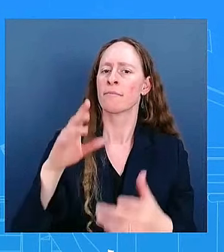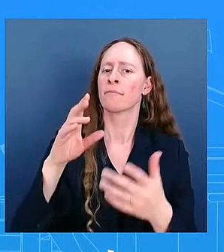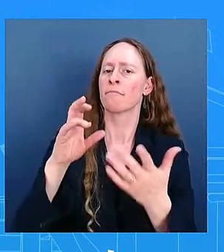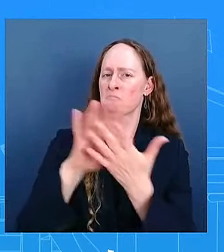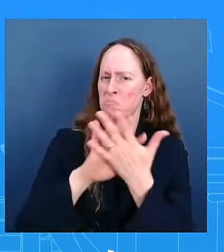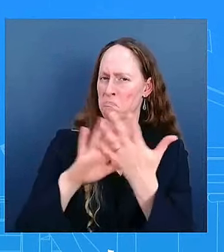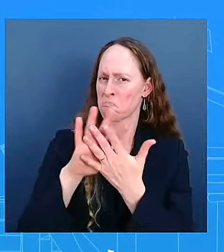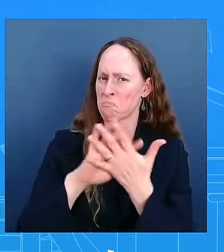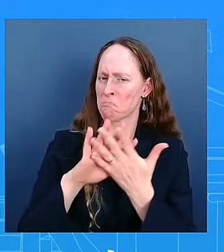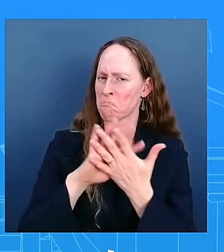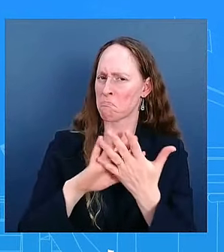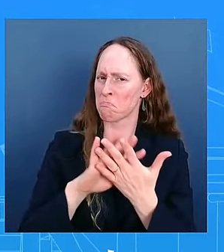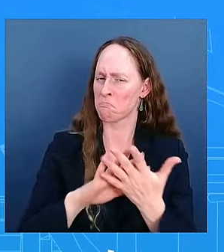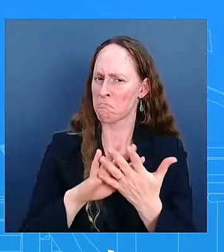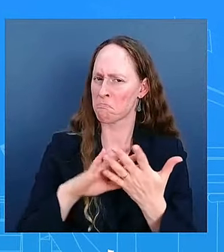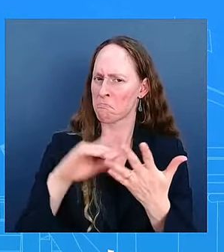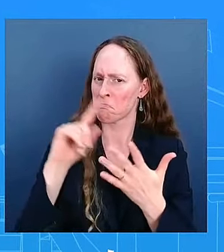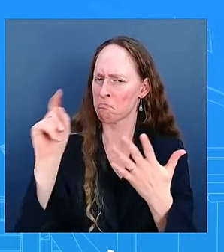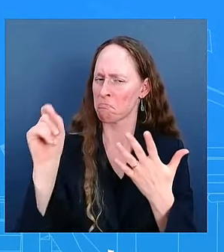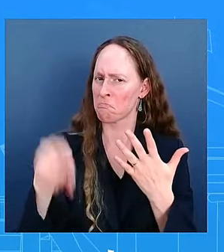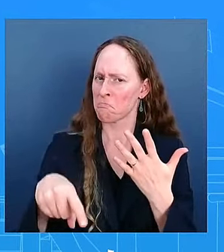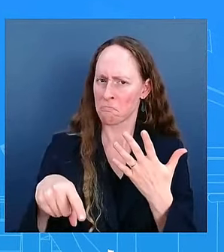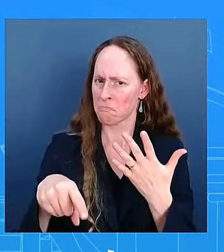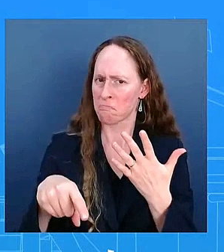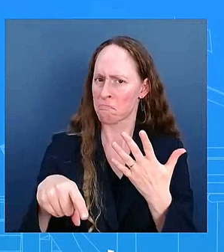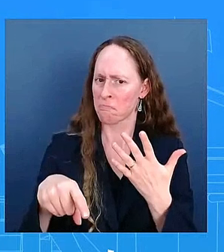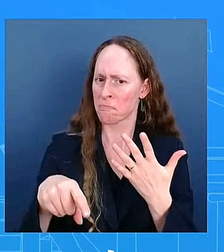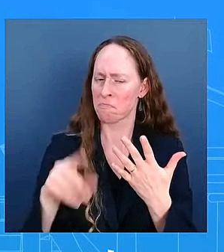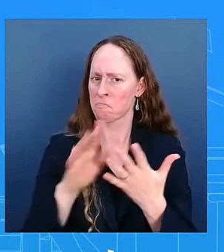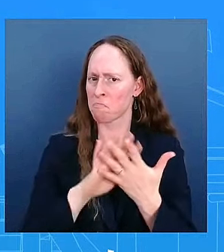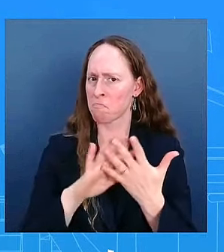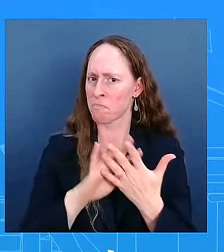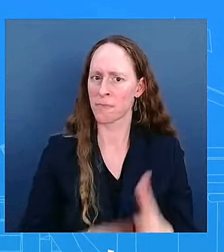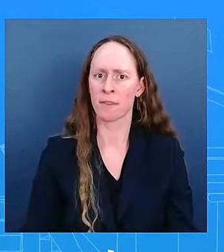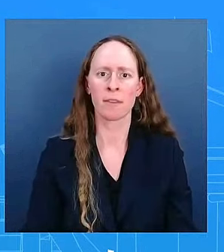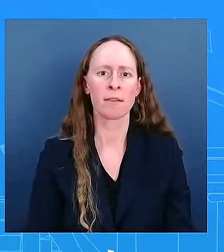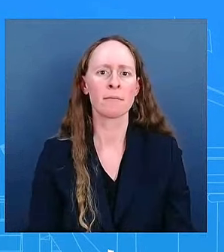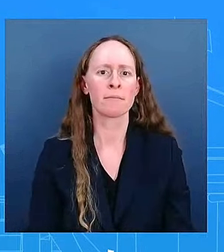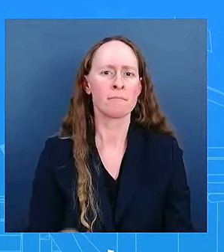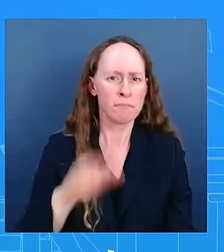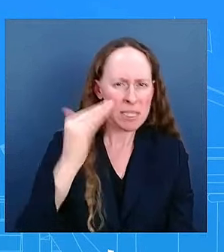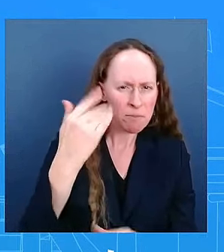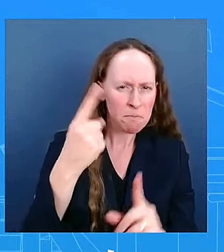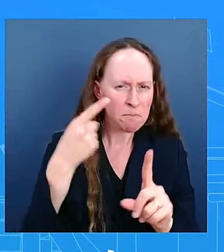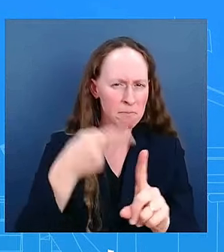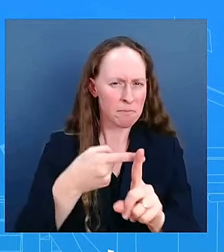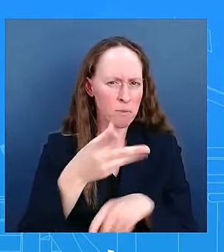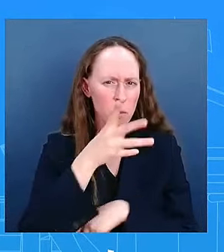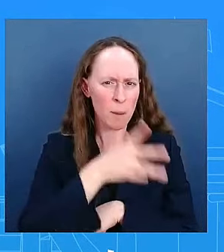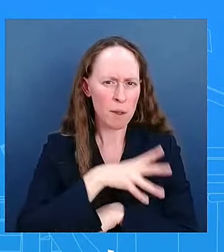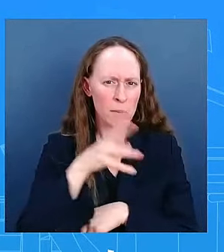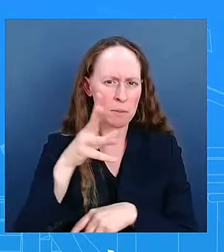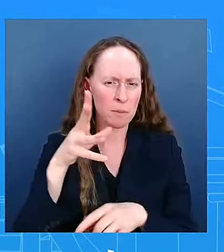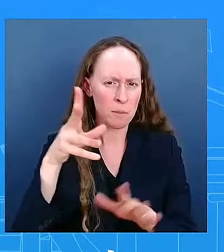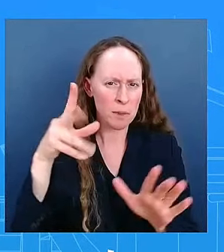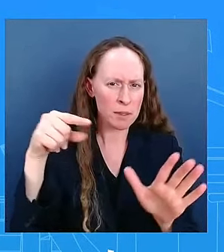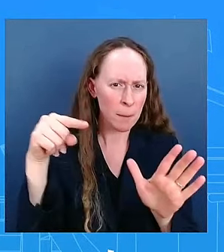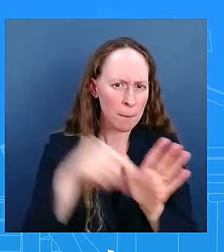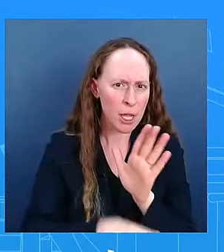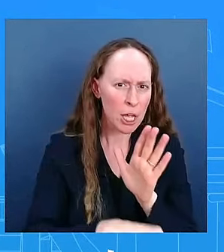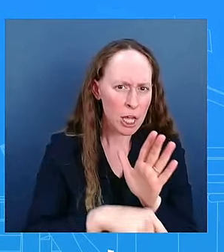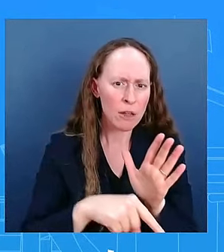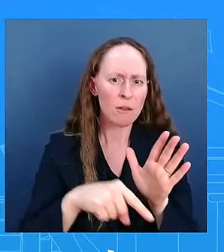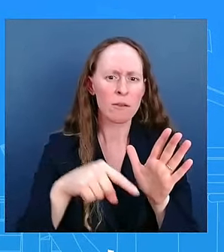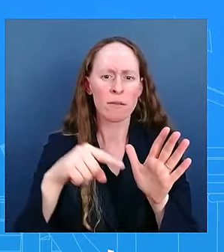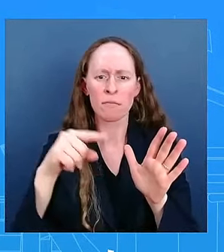believed to be her friend. Her mother filed a wrongful death lawsuit against those six individuals and also